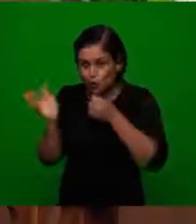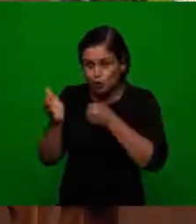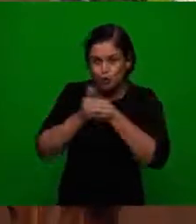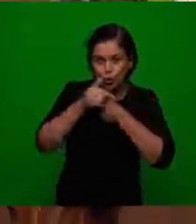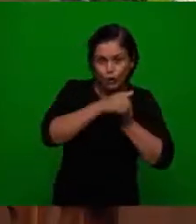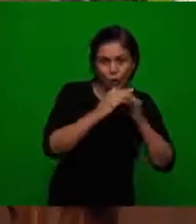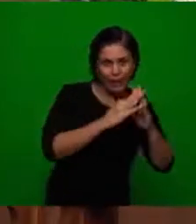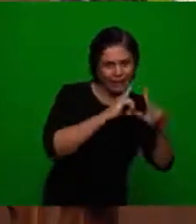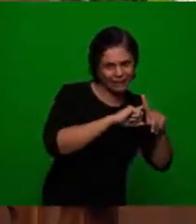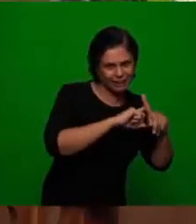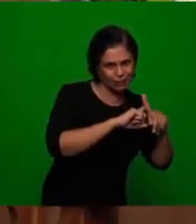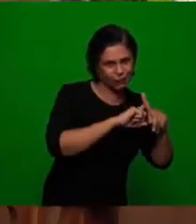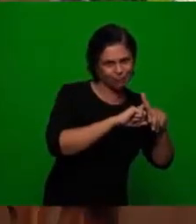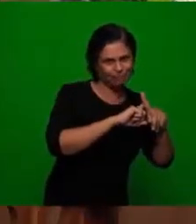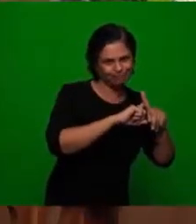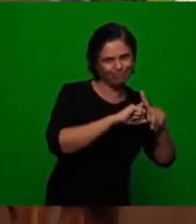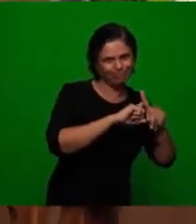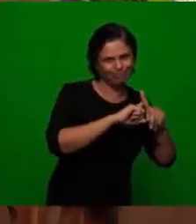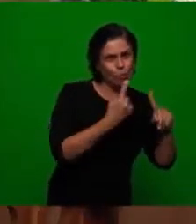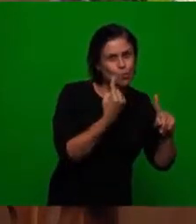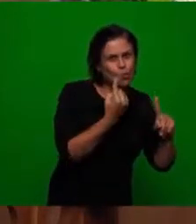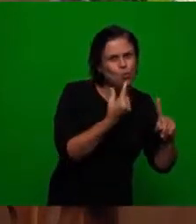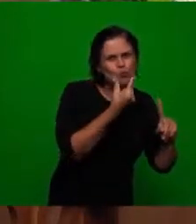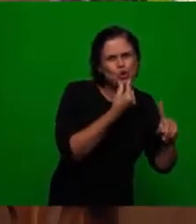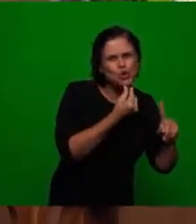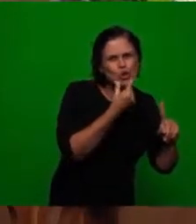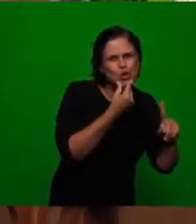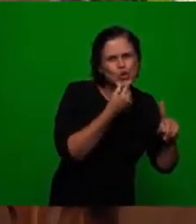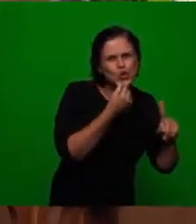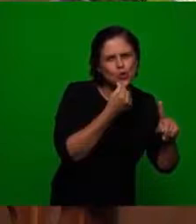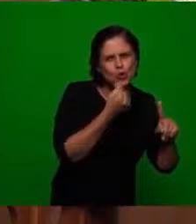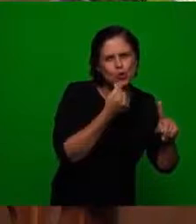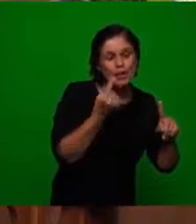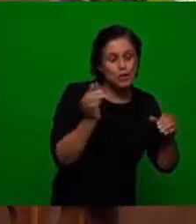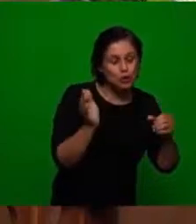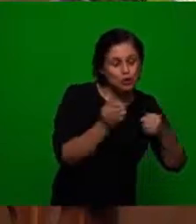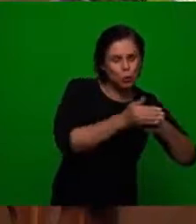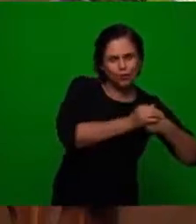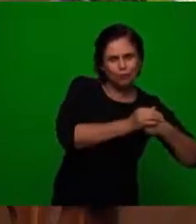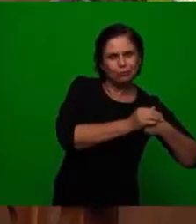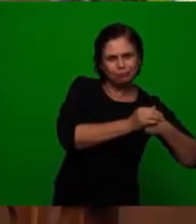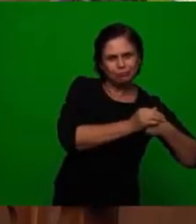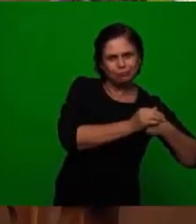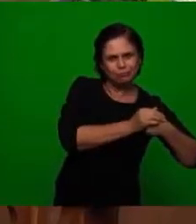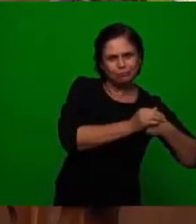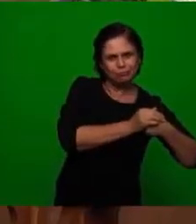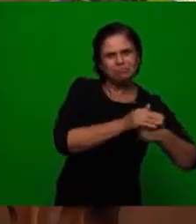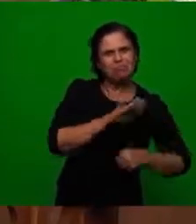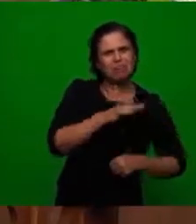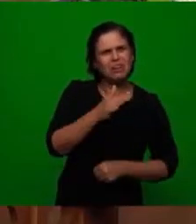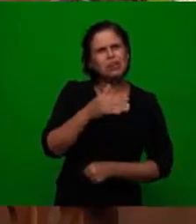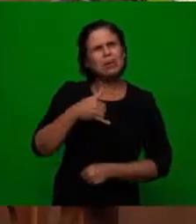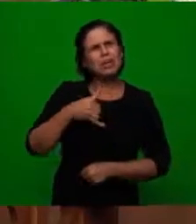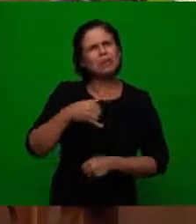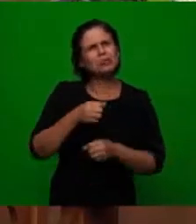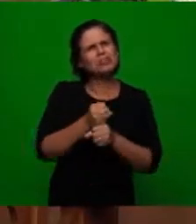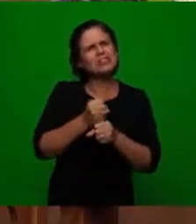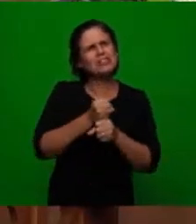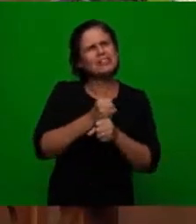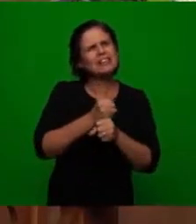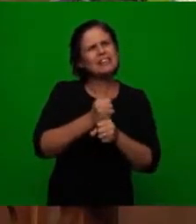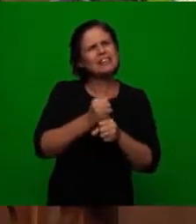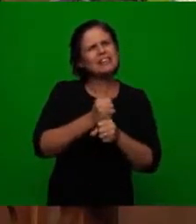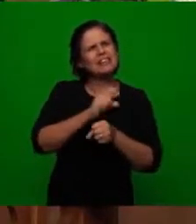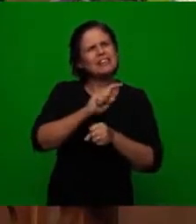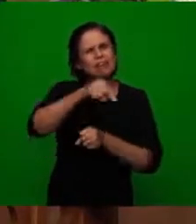of the king, and hid in the house of the Lord. So this attack was not successful because a